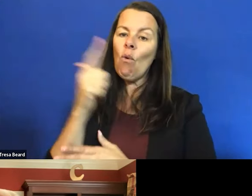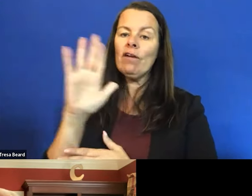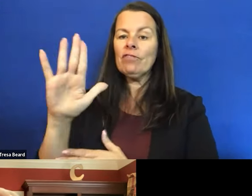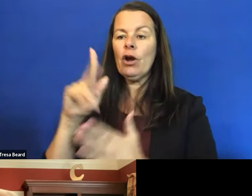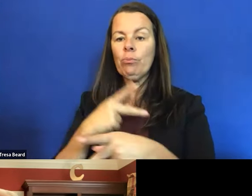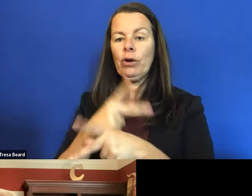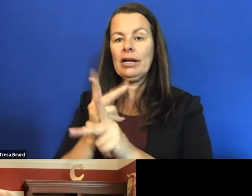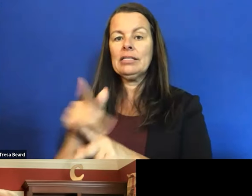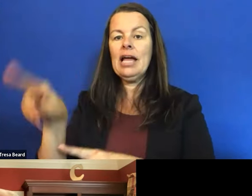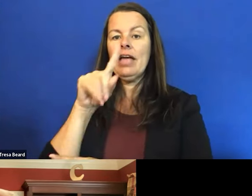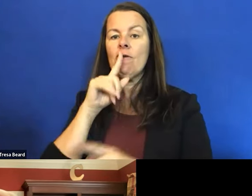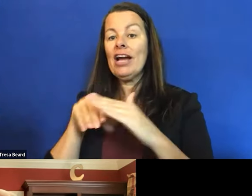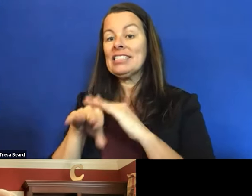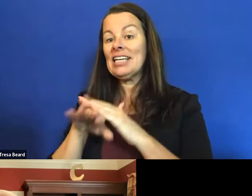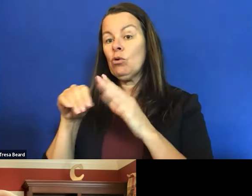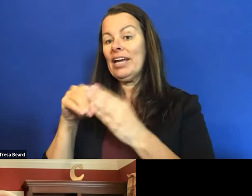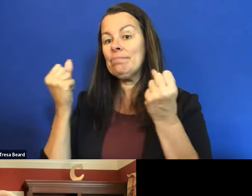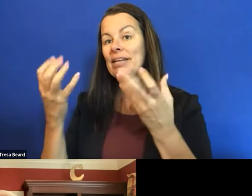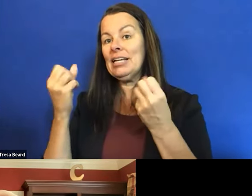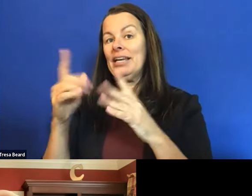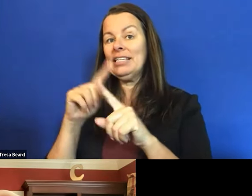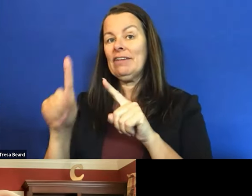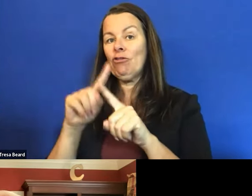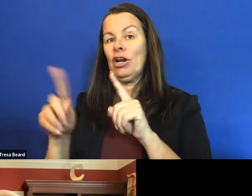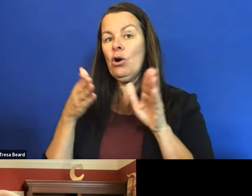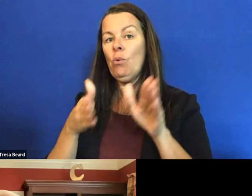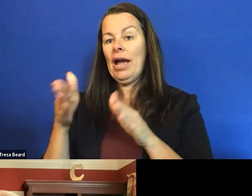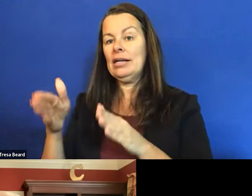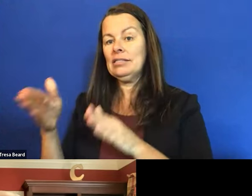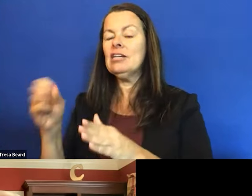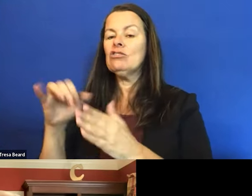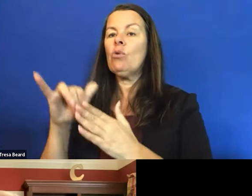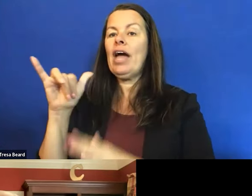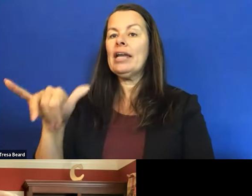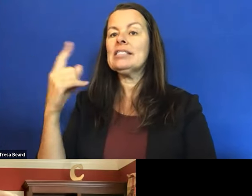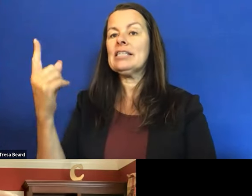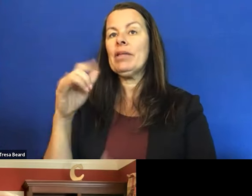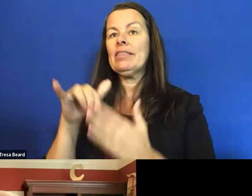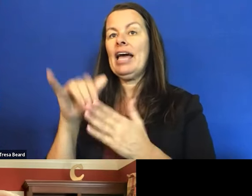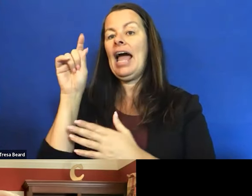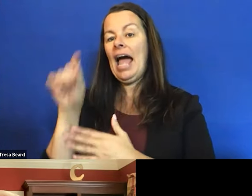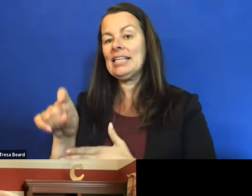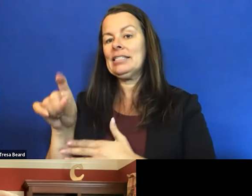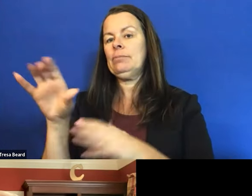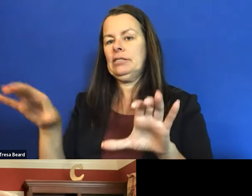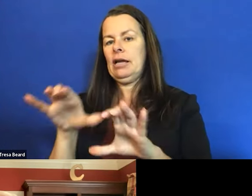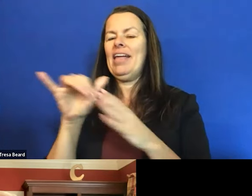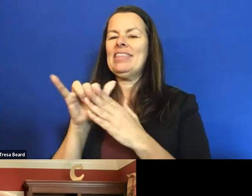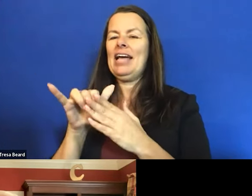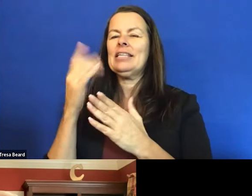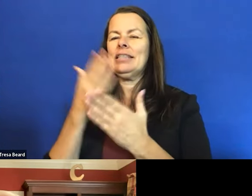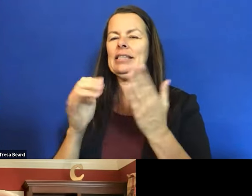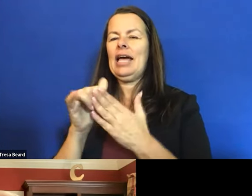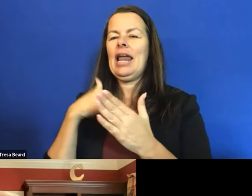accessible in all kinds of different ways. And so it is something that has to be done. That's the thing that I'm most involved in.